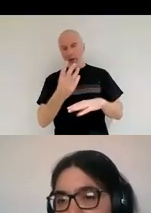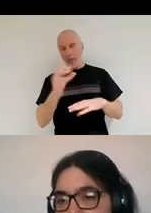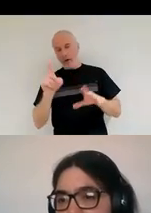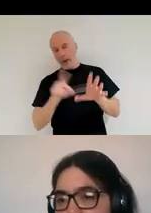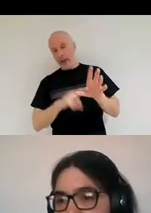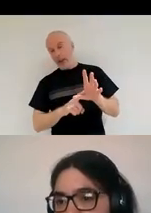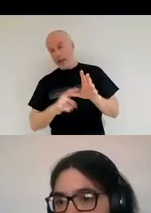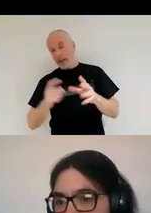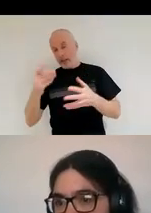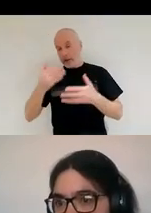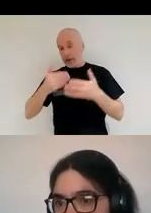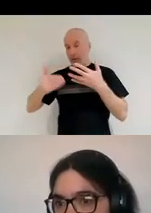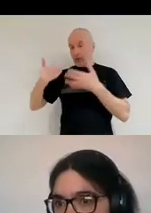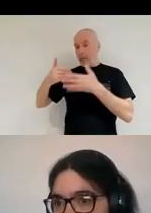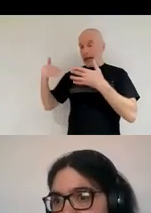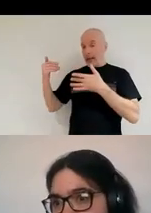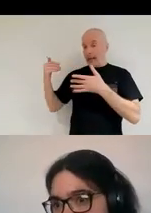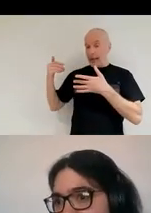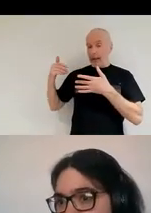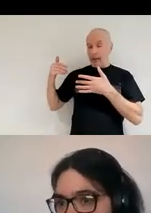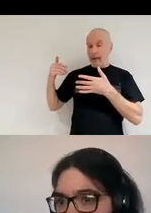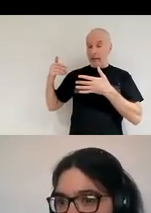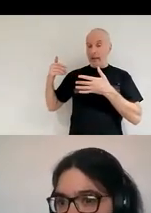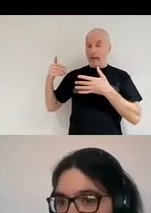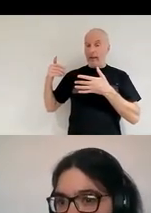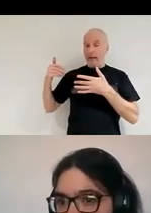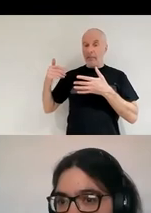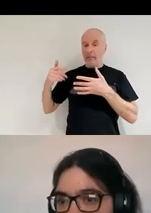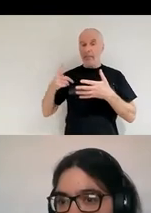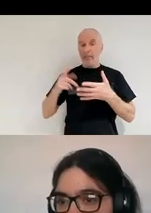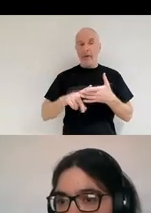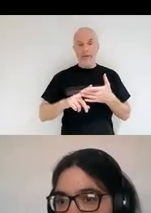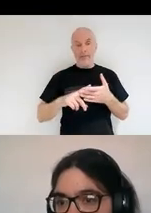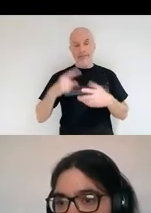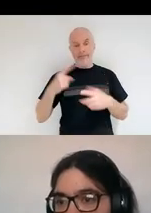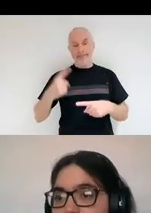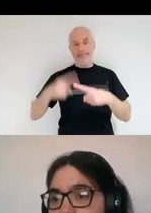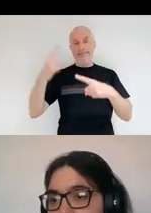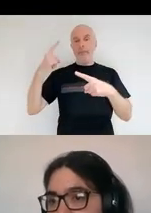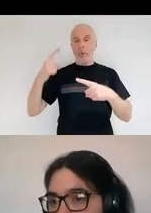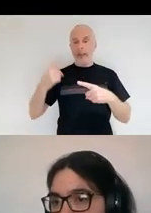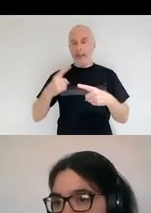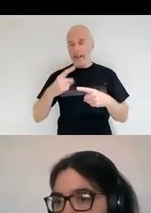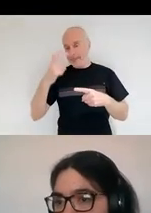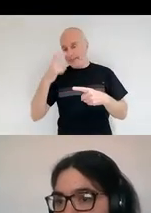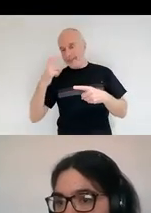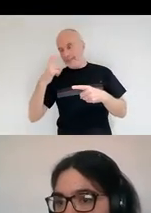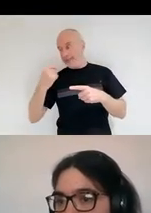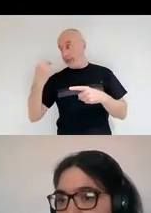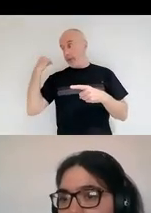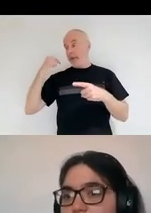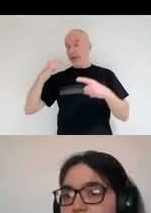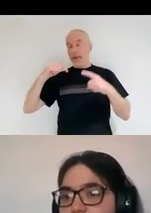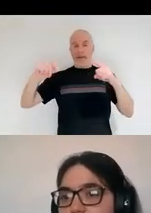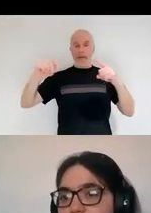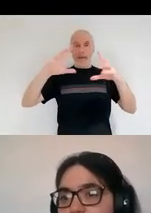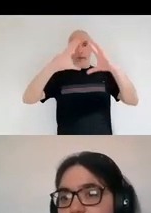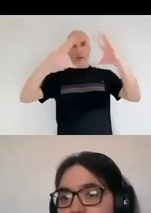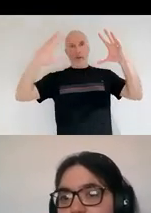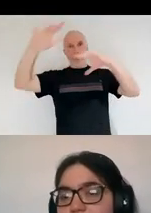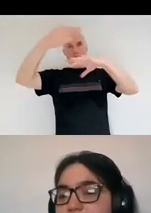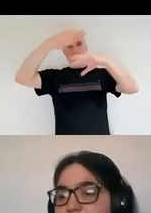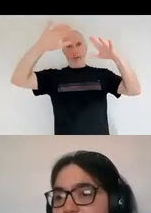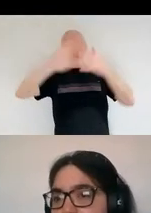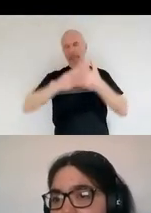than, than the age of the universe. So they are going to take a few thousand years. Whereas we're taught